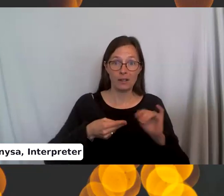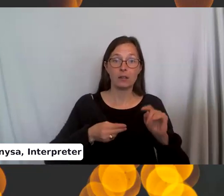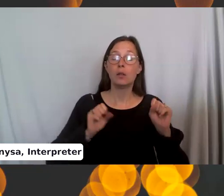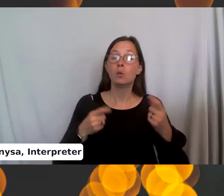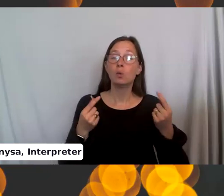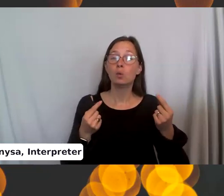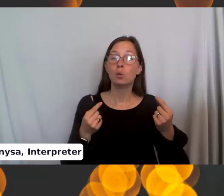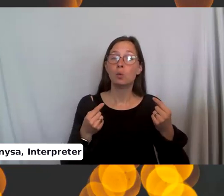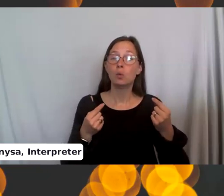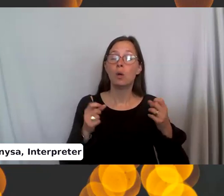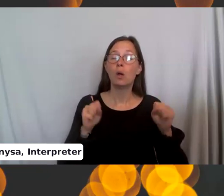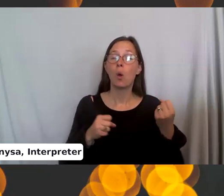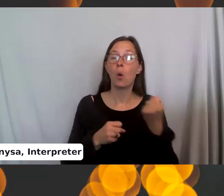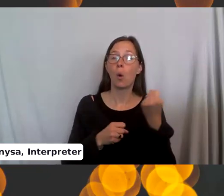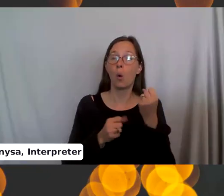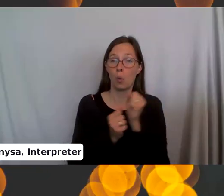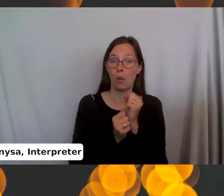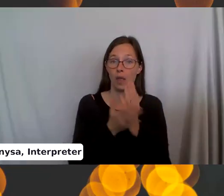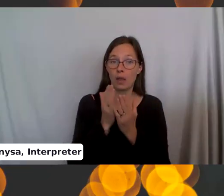do is you can just hold it with your fingers.